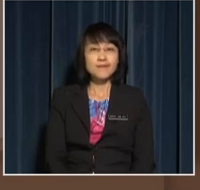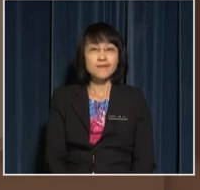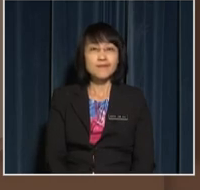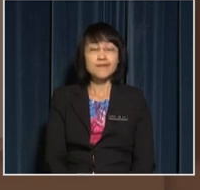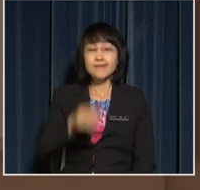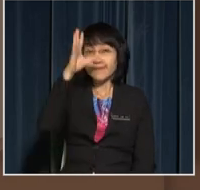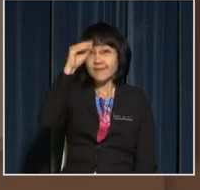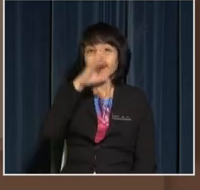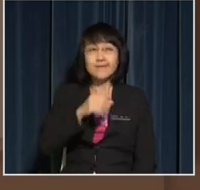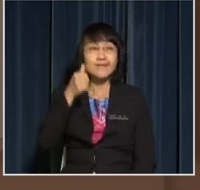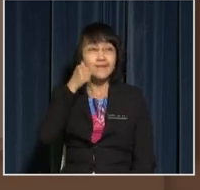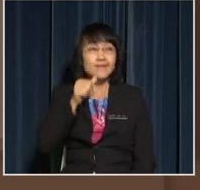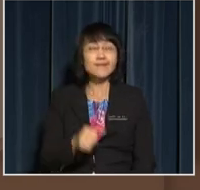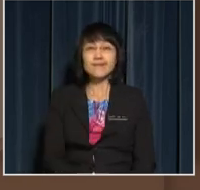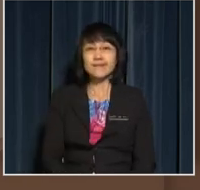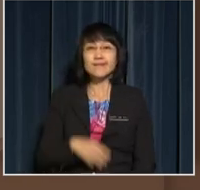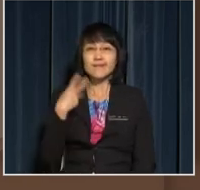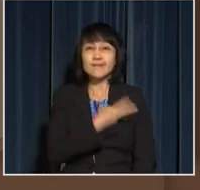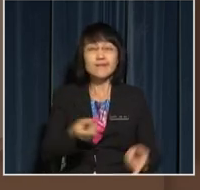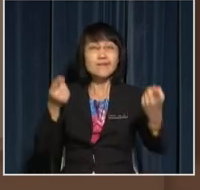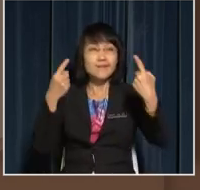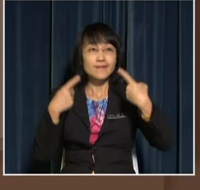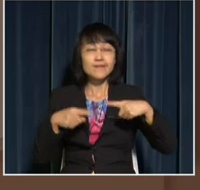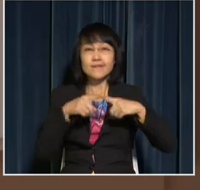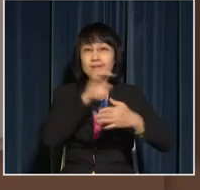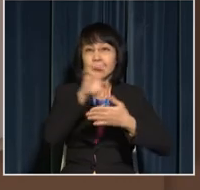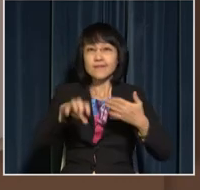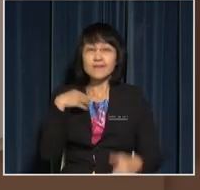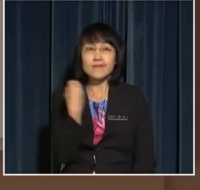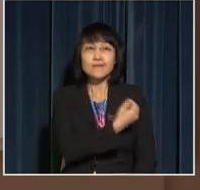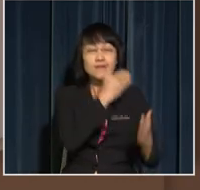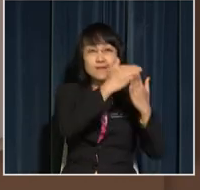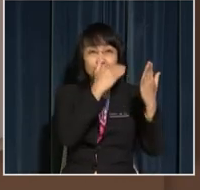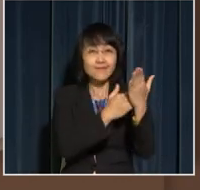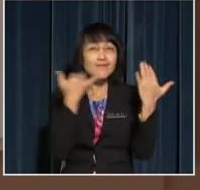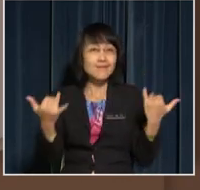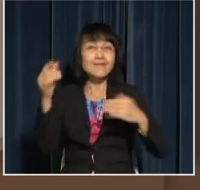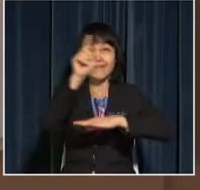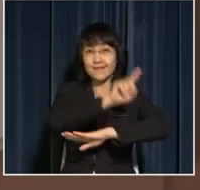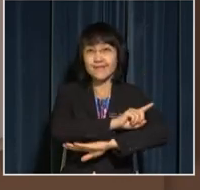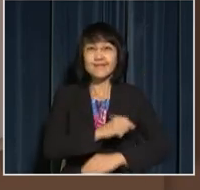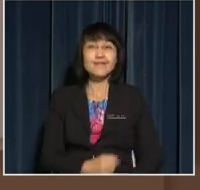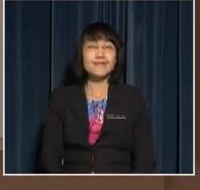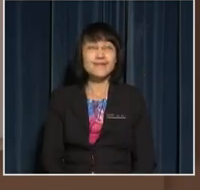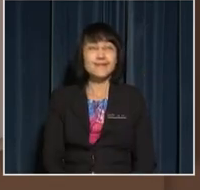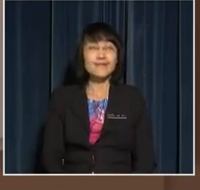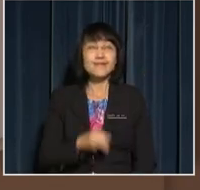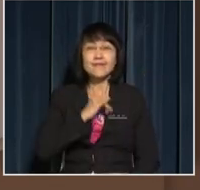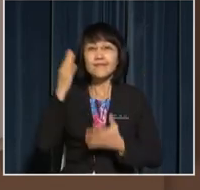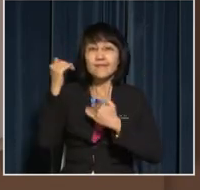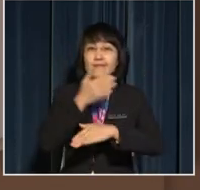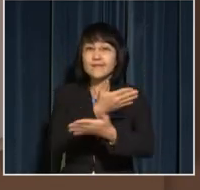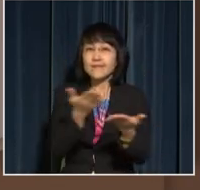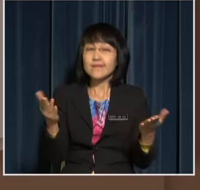Baiklah, anak-anak anak-anak, kami telah datang ke akhir pelajaran kami untuk hari ini Saya harap